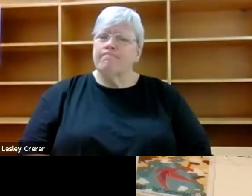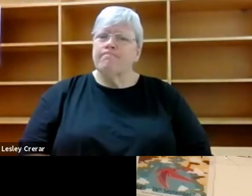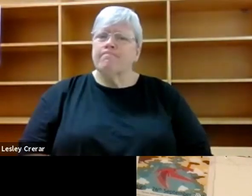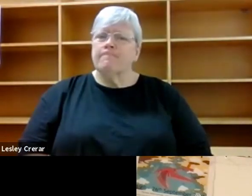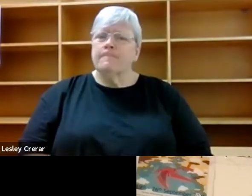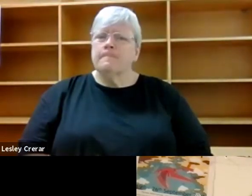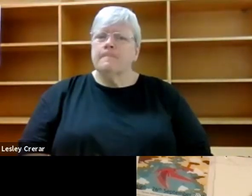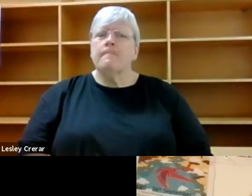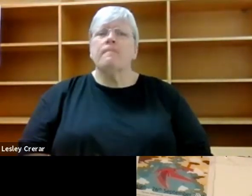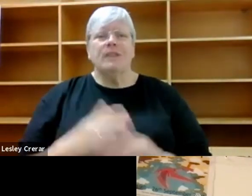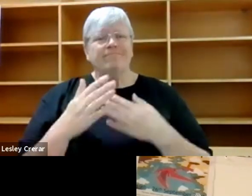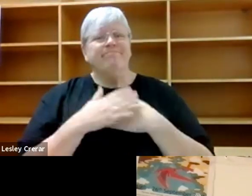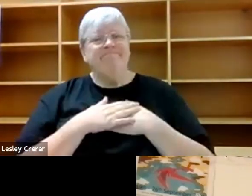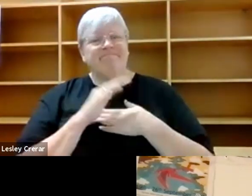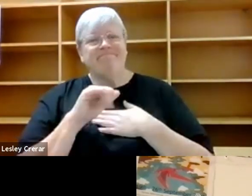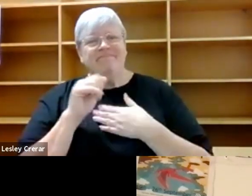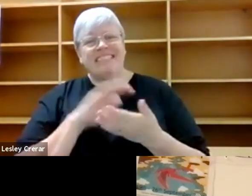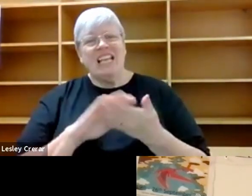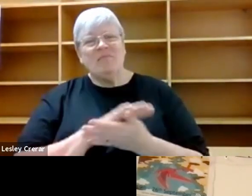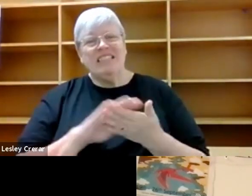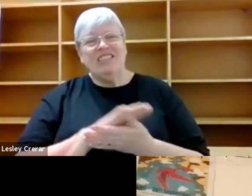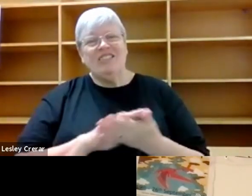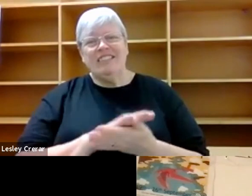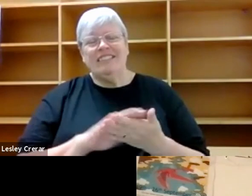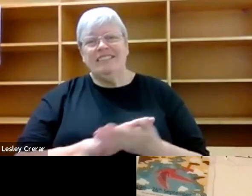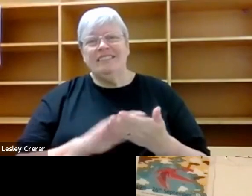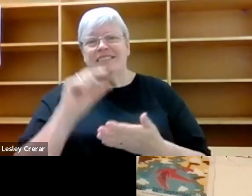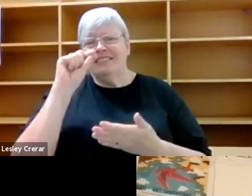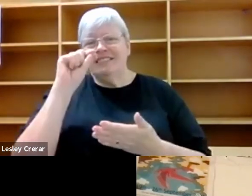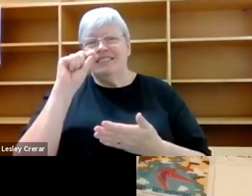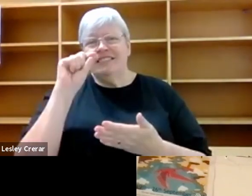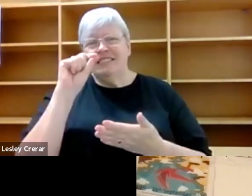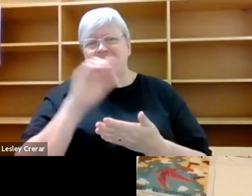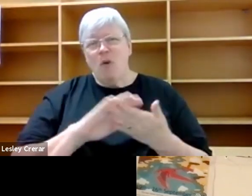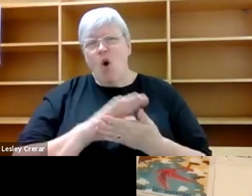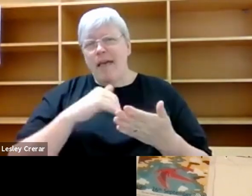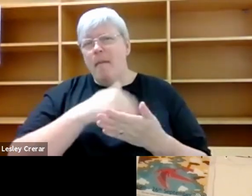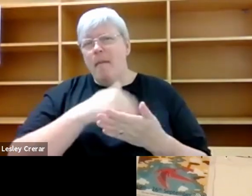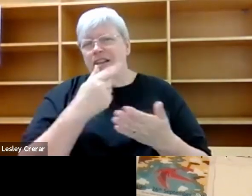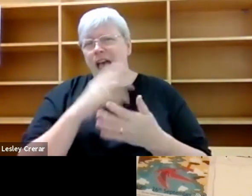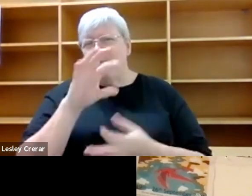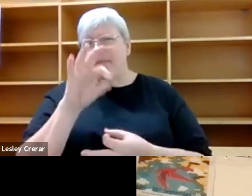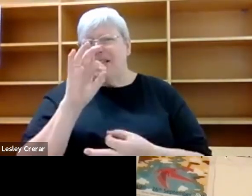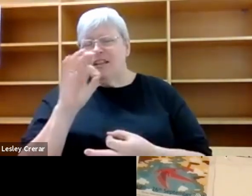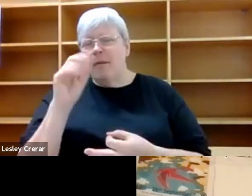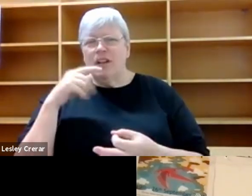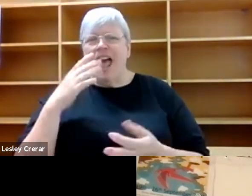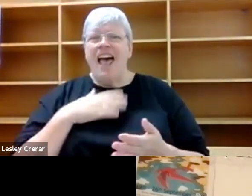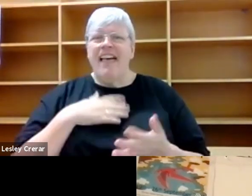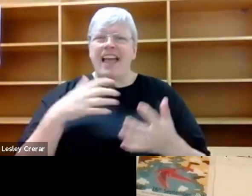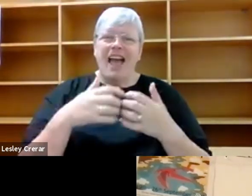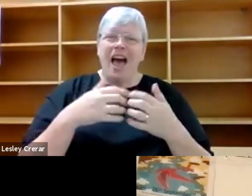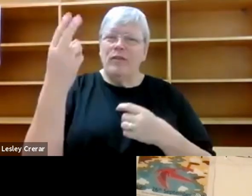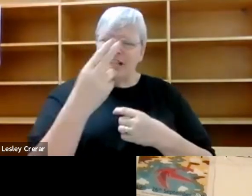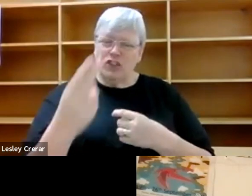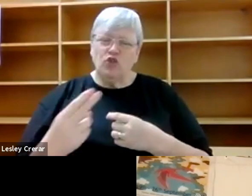Yeah, I love that exploration. It's probably just a small part that I've picked up on, but I, I really liked it. And I liked how the illustrations of the